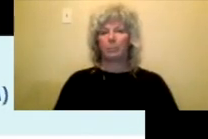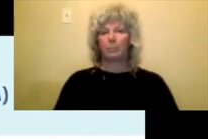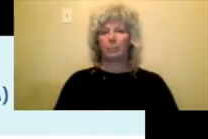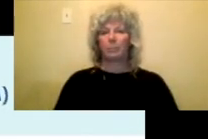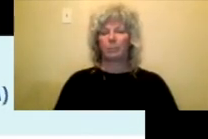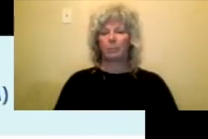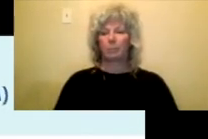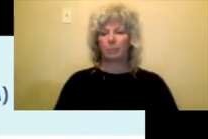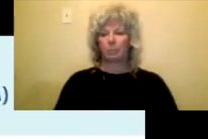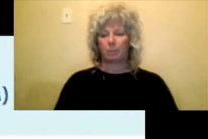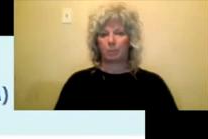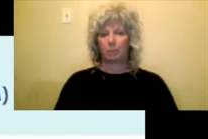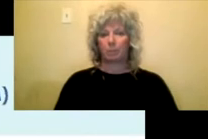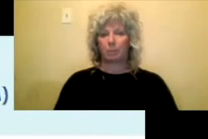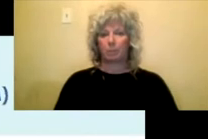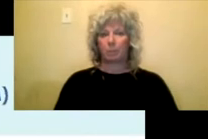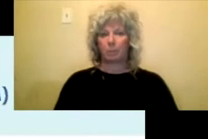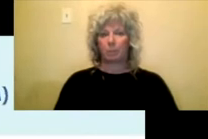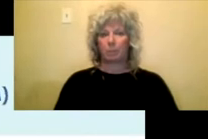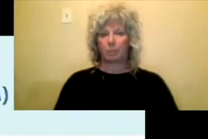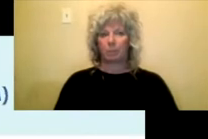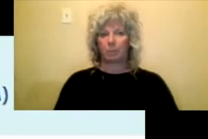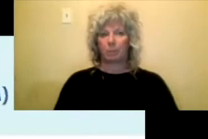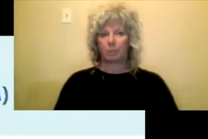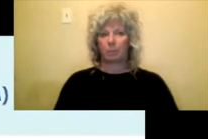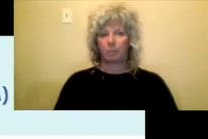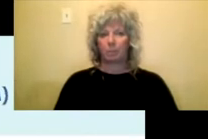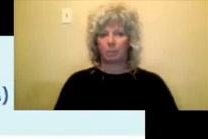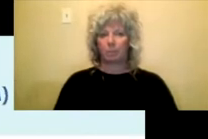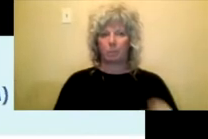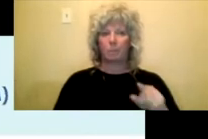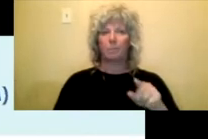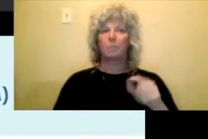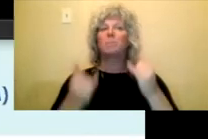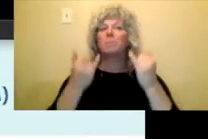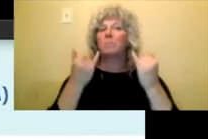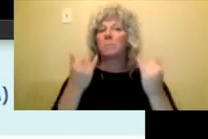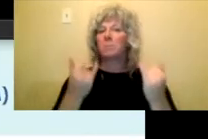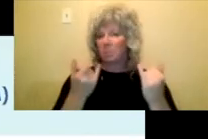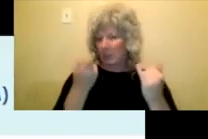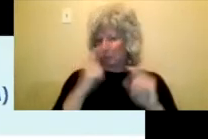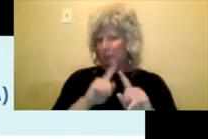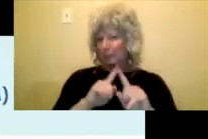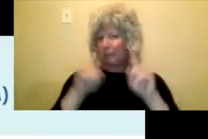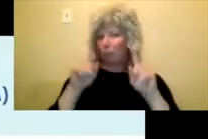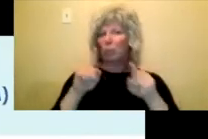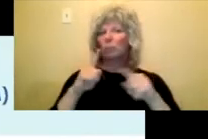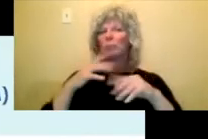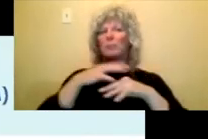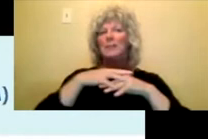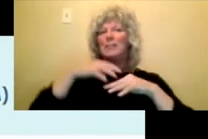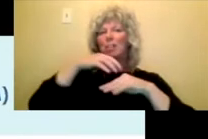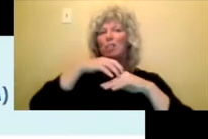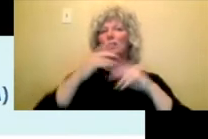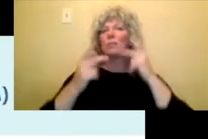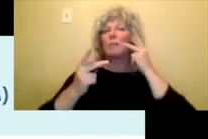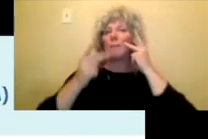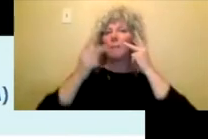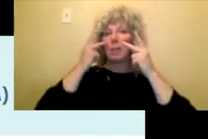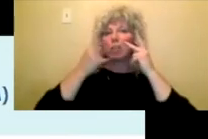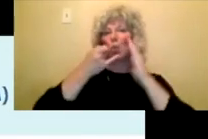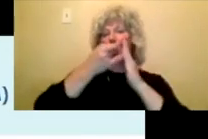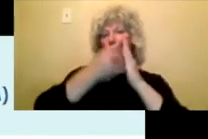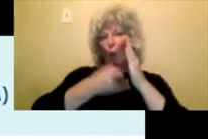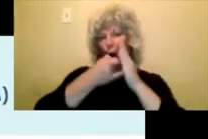All right. So this one's a little bit different. This is Indigenous Visual Artist Materials Grant. Um, I work with,